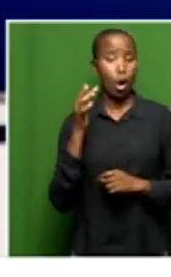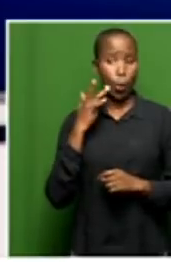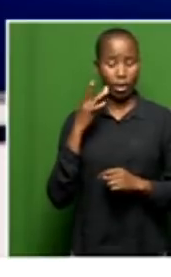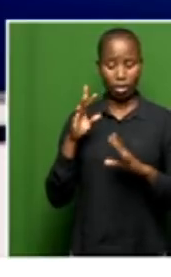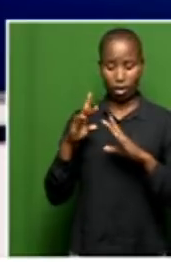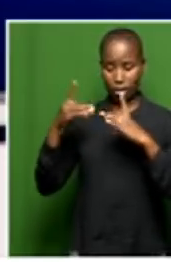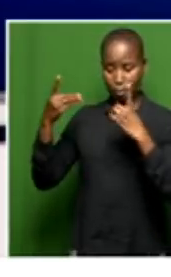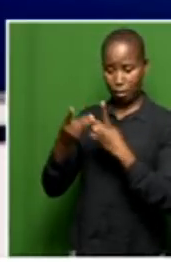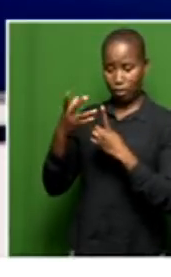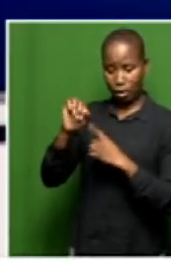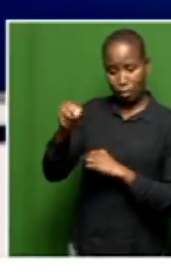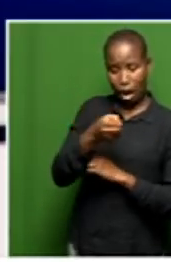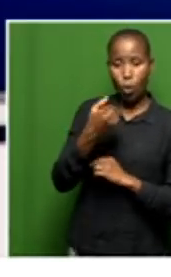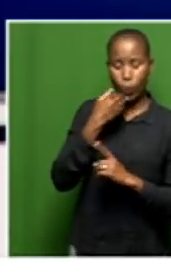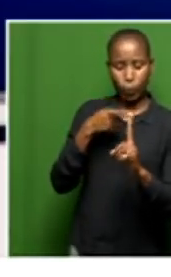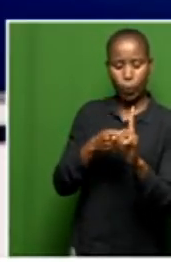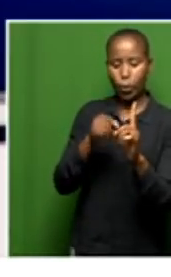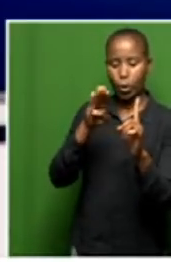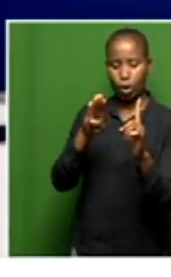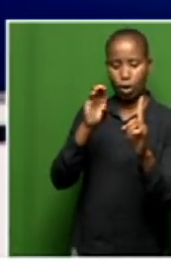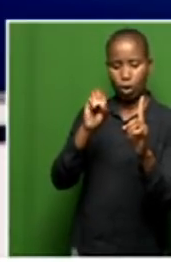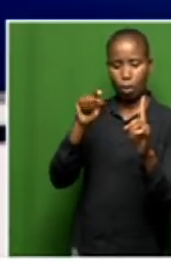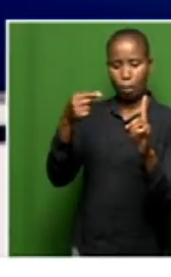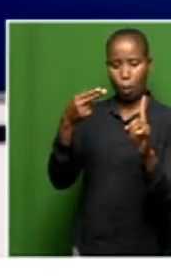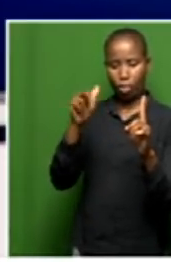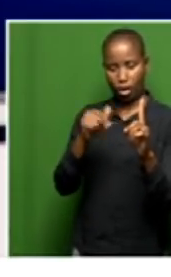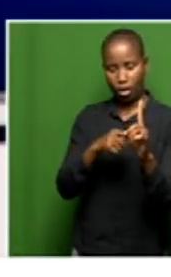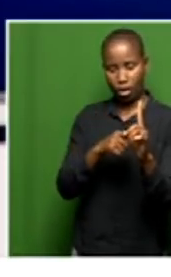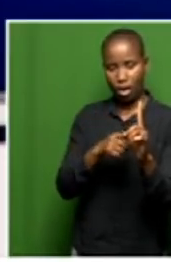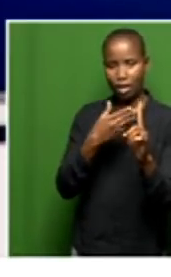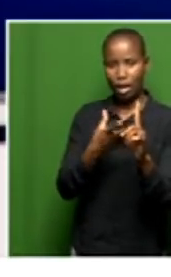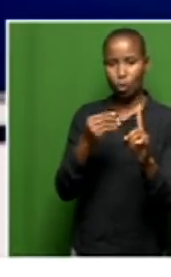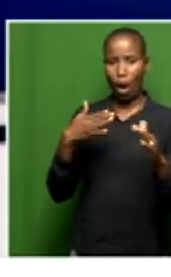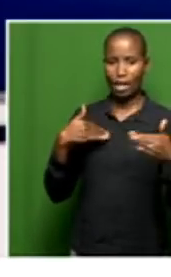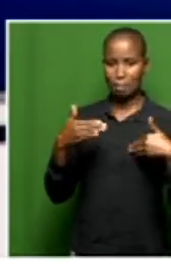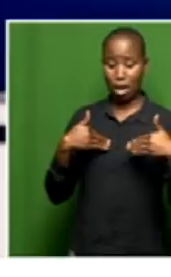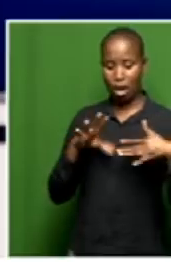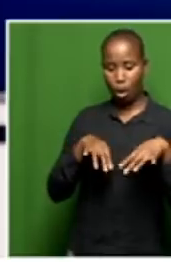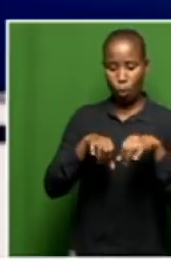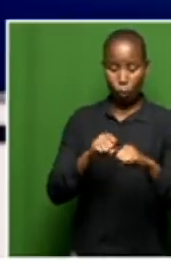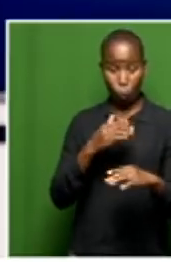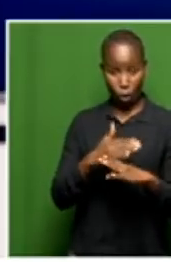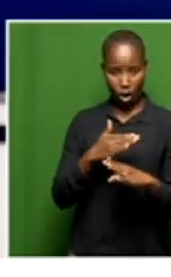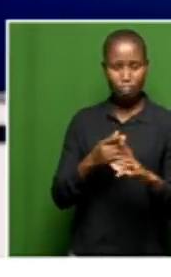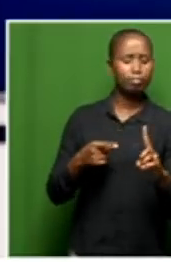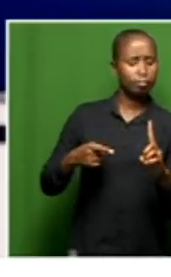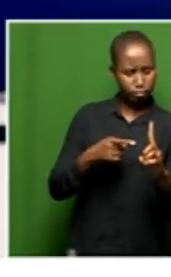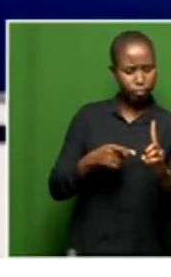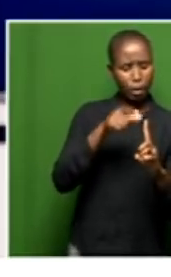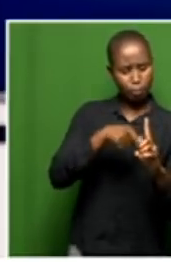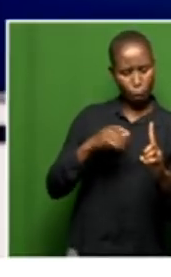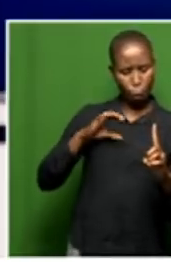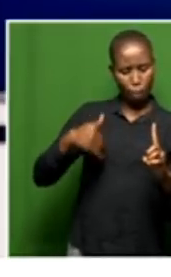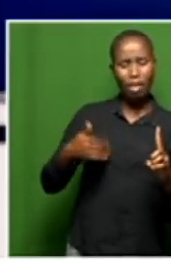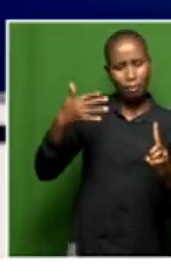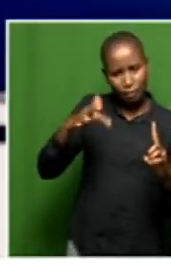department hired LB Boulder to be the administrator of the facility, she took it upon herself